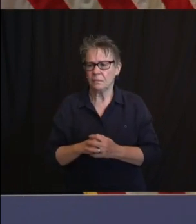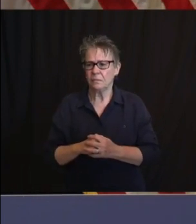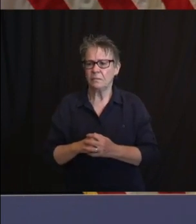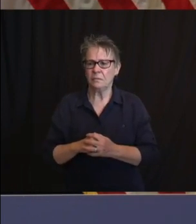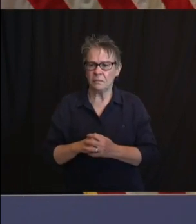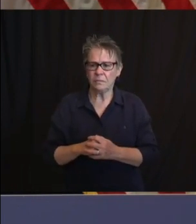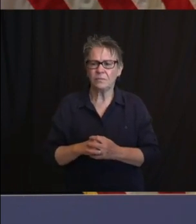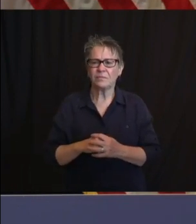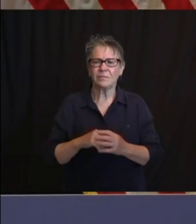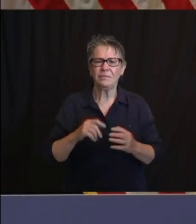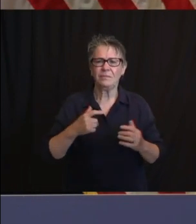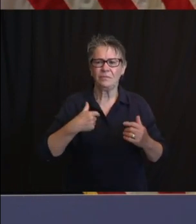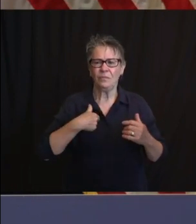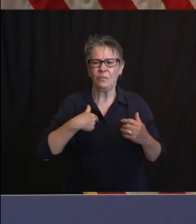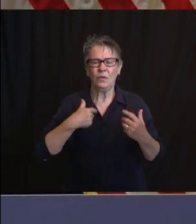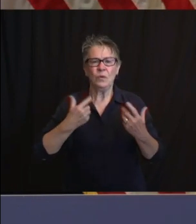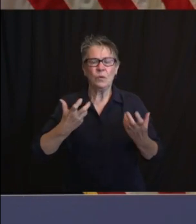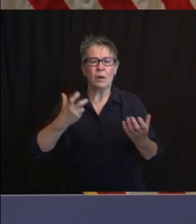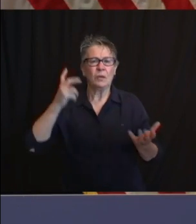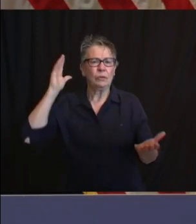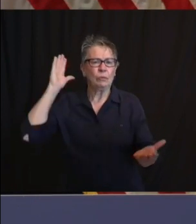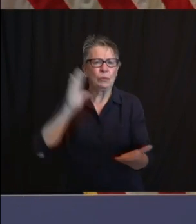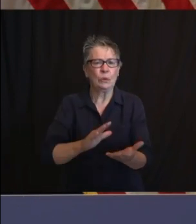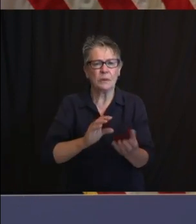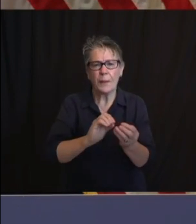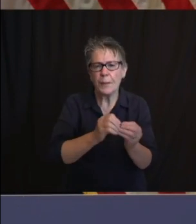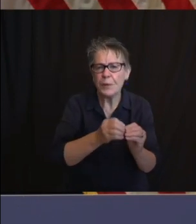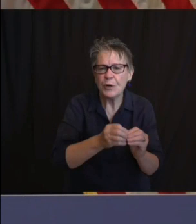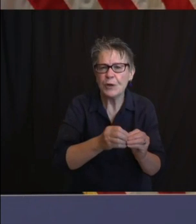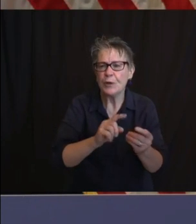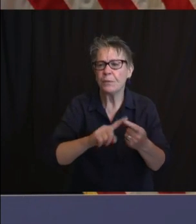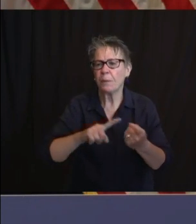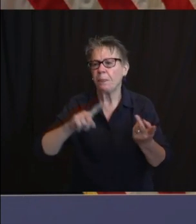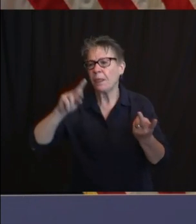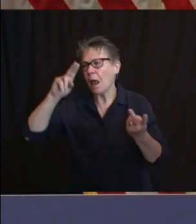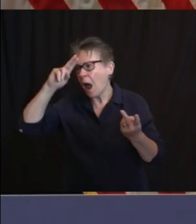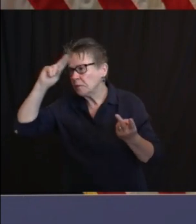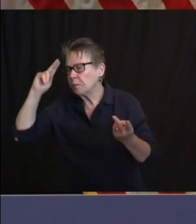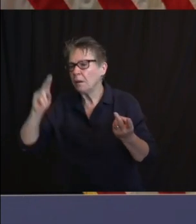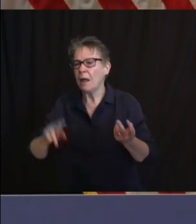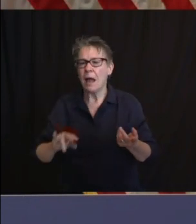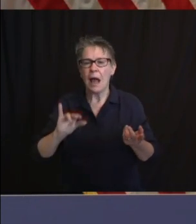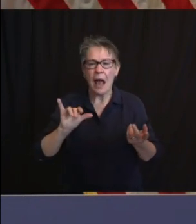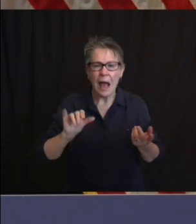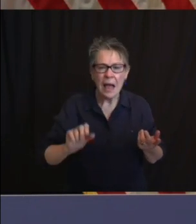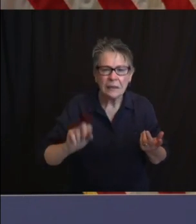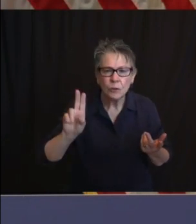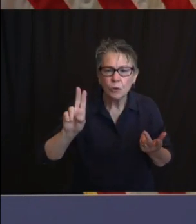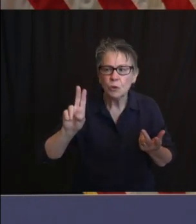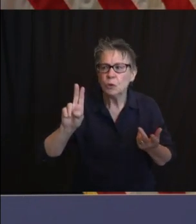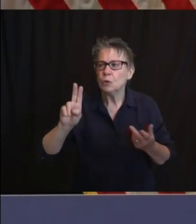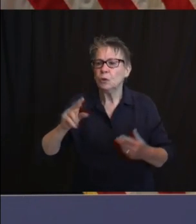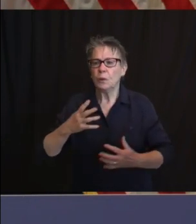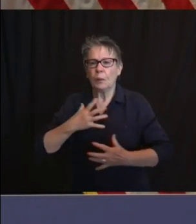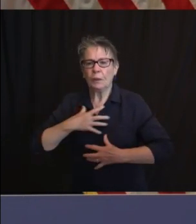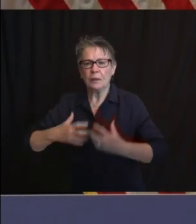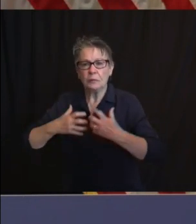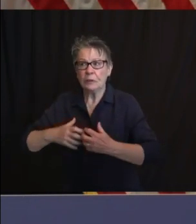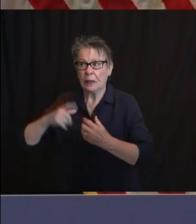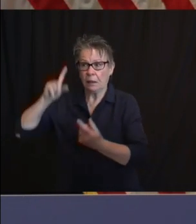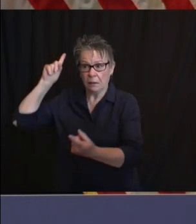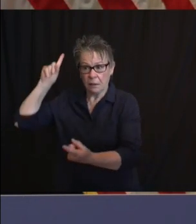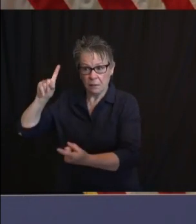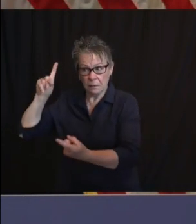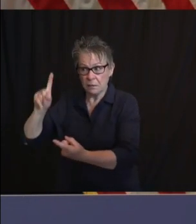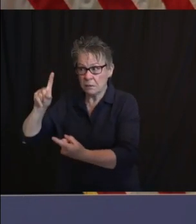we look at, that Judy and her team look at, have been going in the right direction. They continue to go in the right direction. You know, we want to